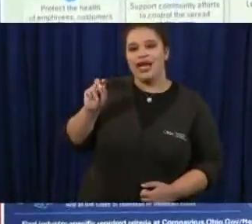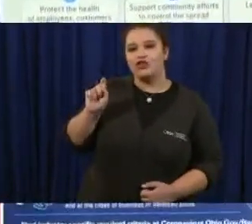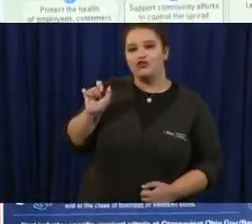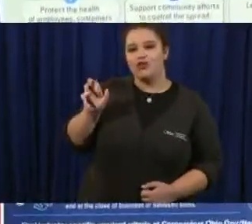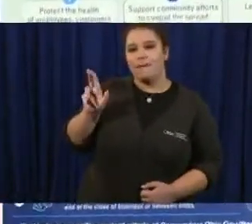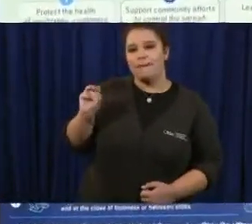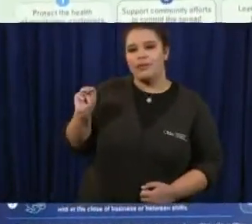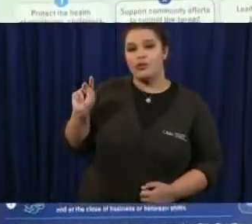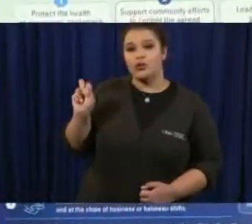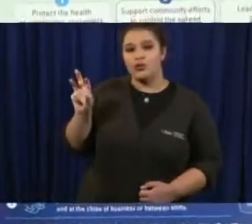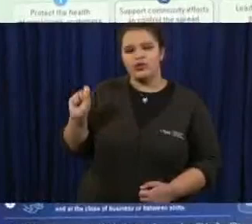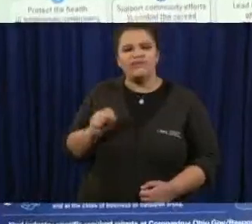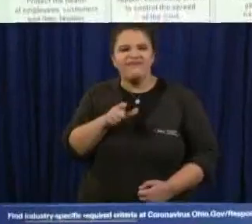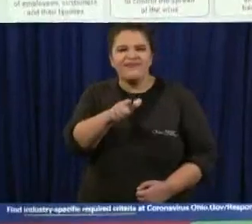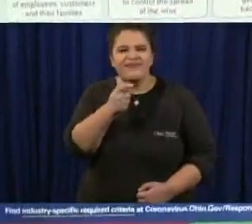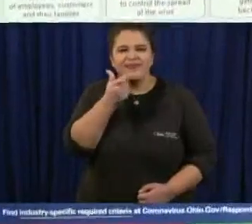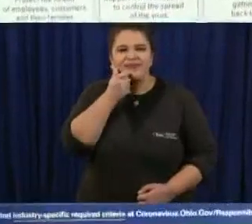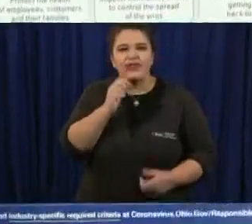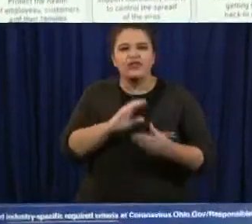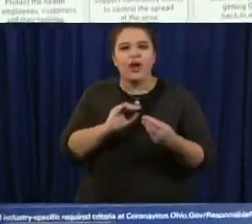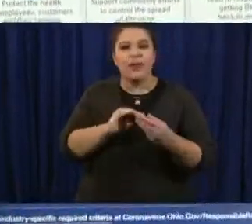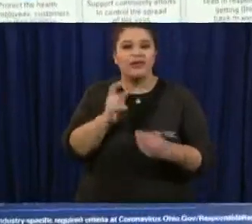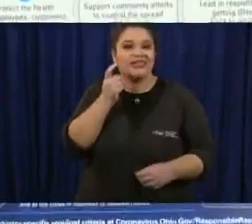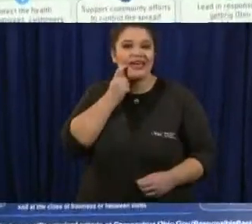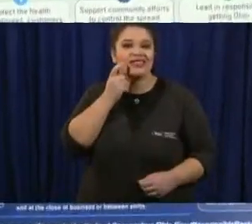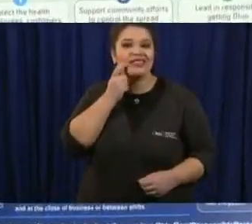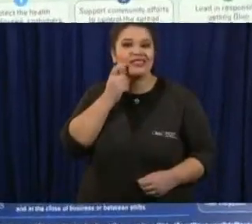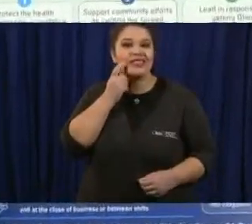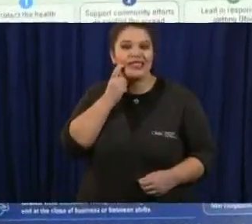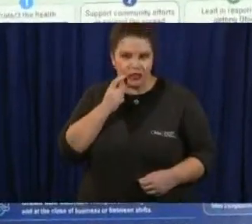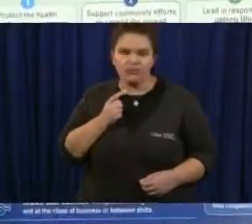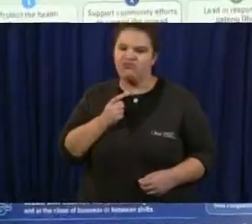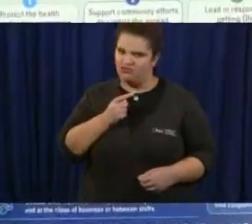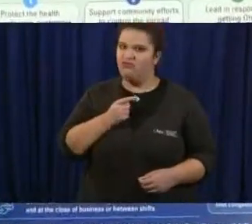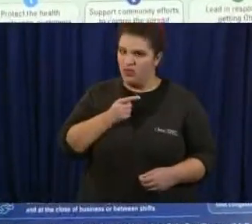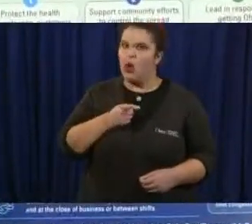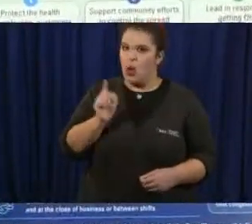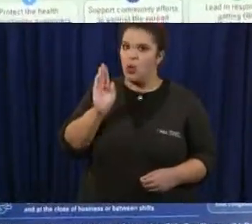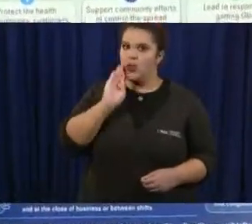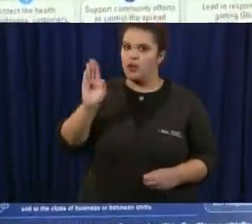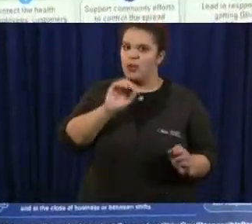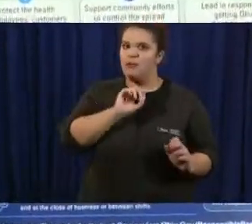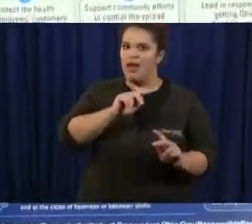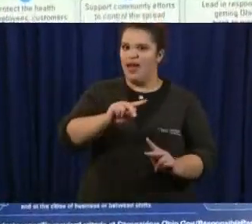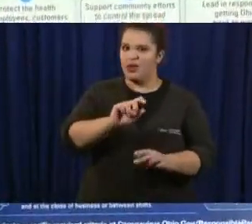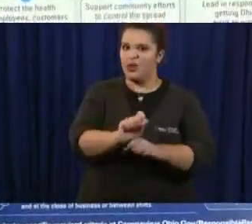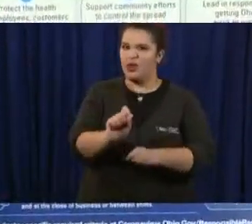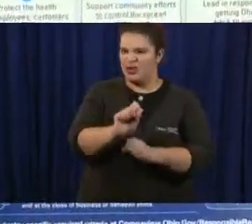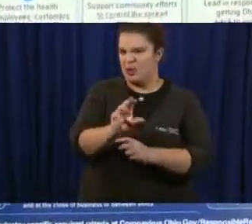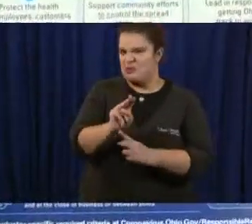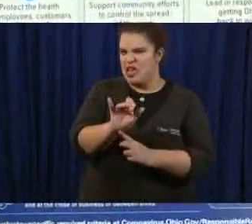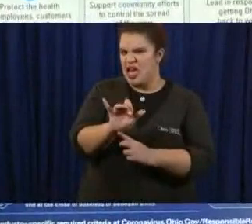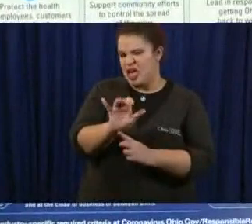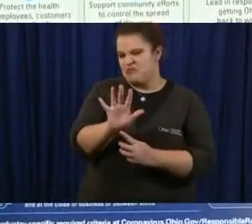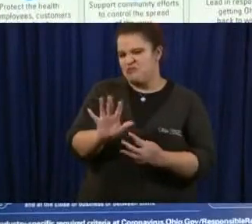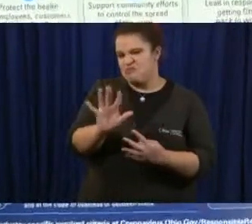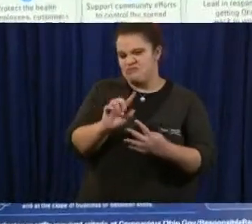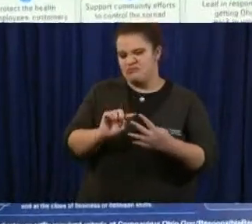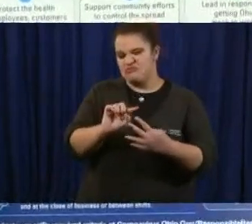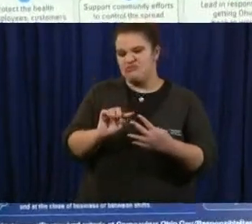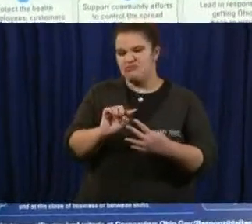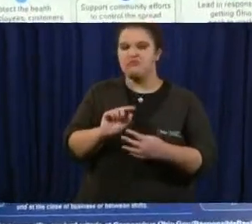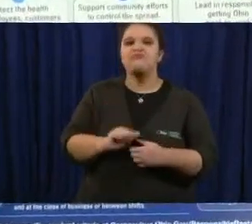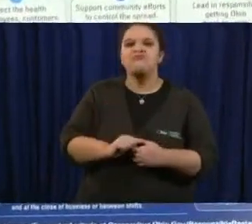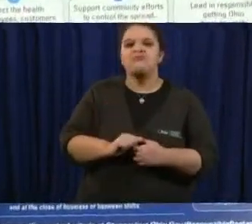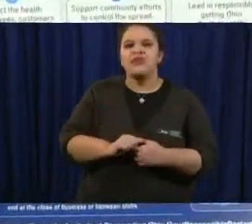of the the first wave of people going back to work but within the dental community I've heard a lot that back in March when we were all hands on